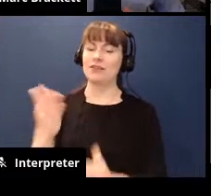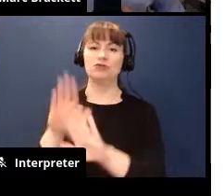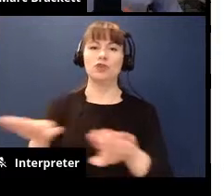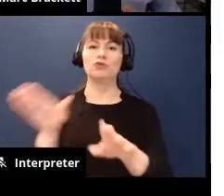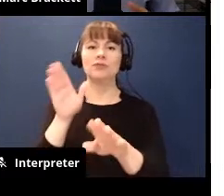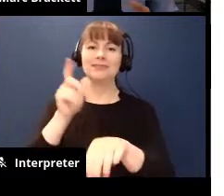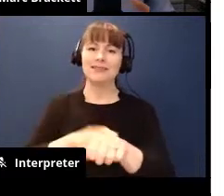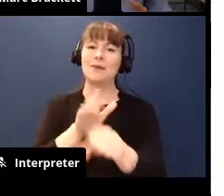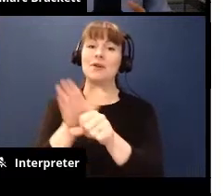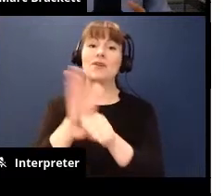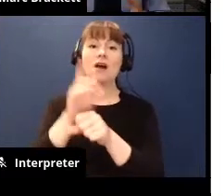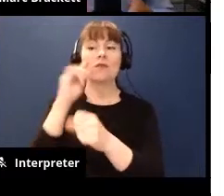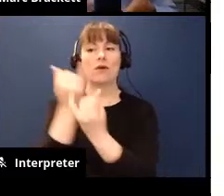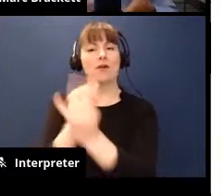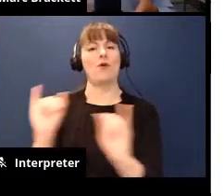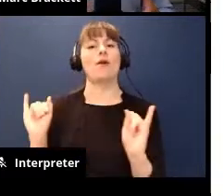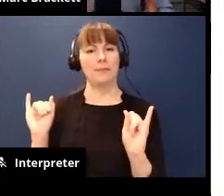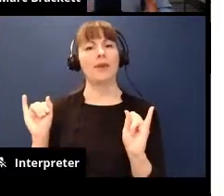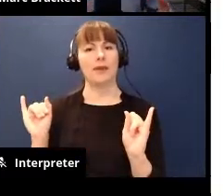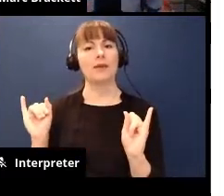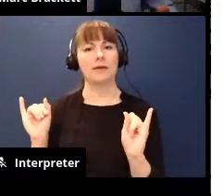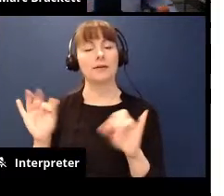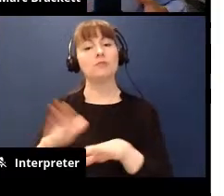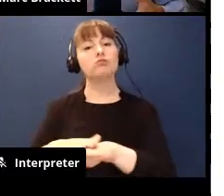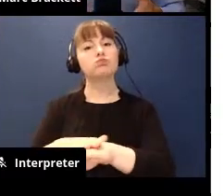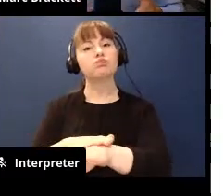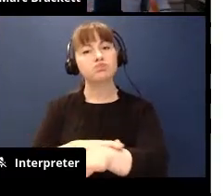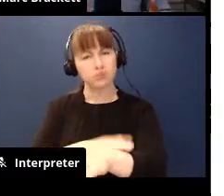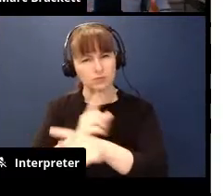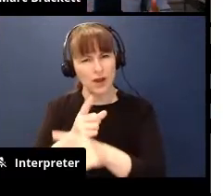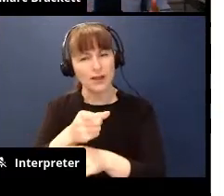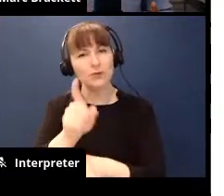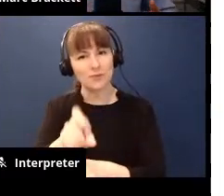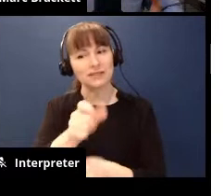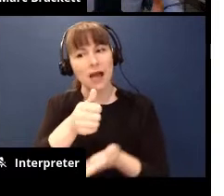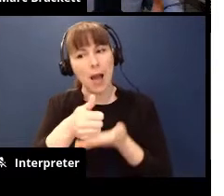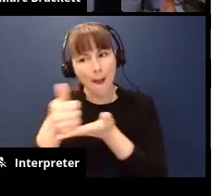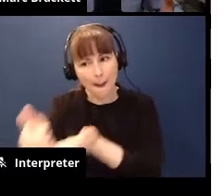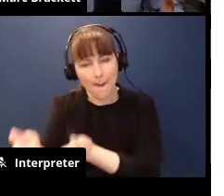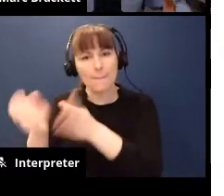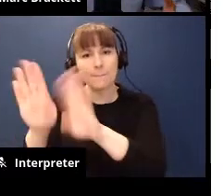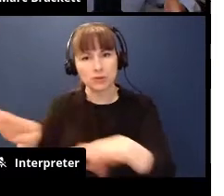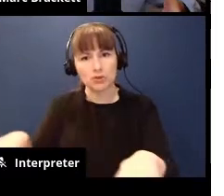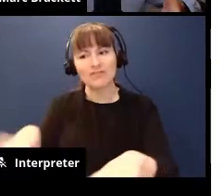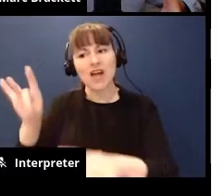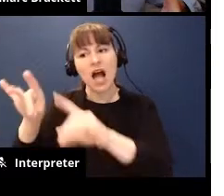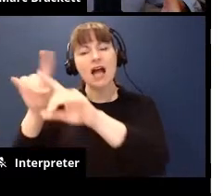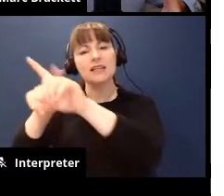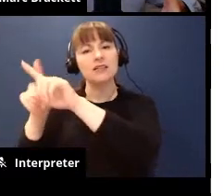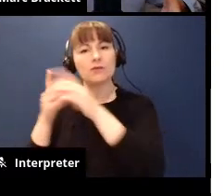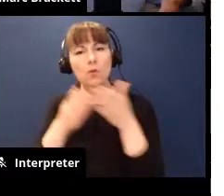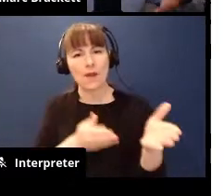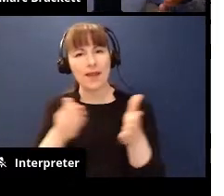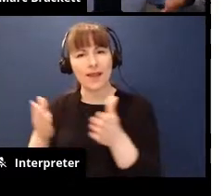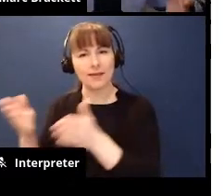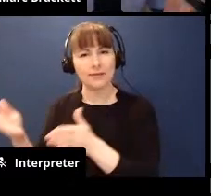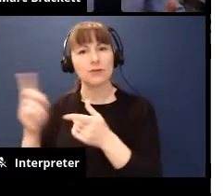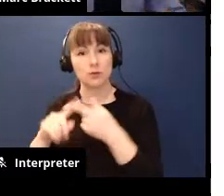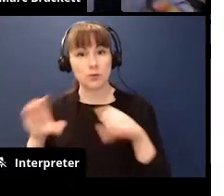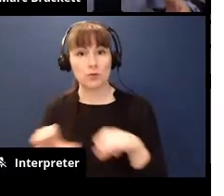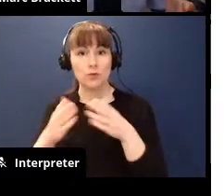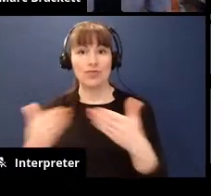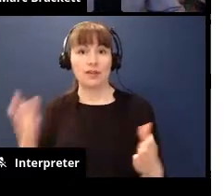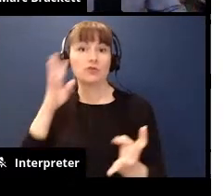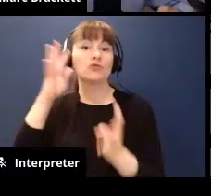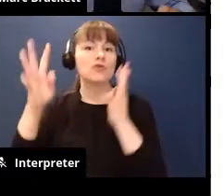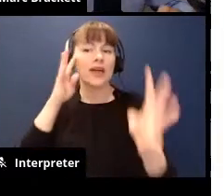and so like gradually right you have to help your child find ways to um do things that are